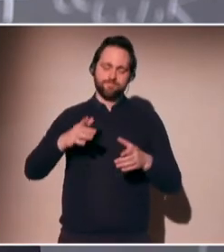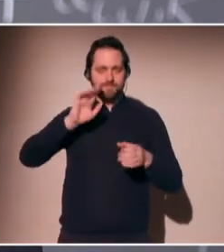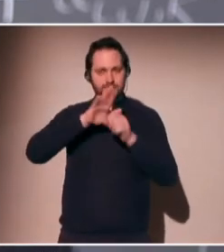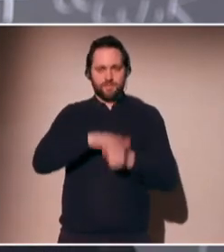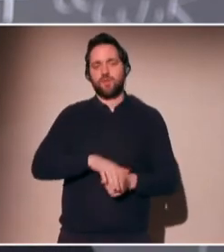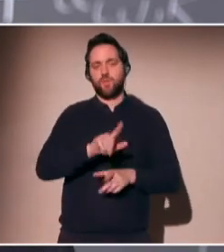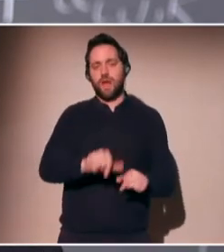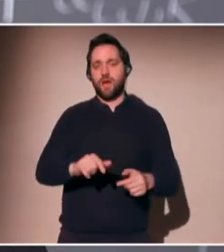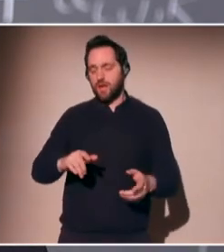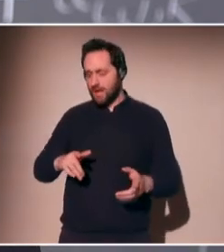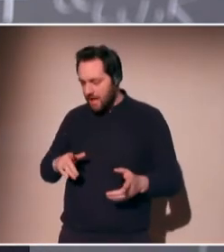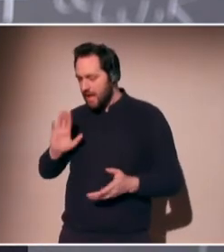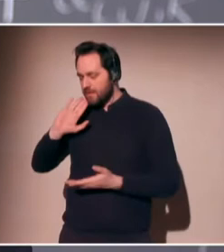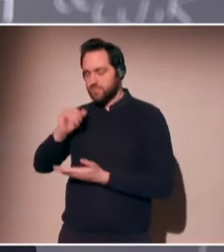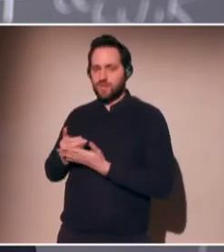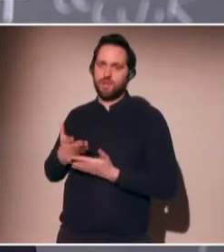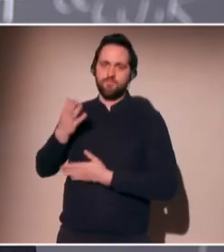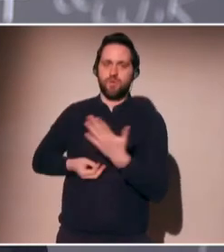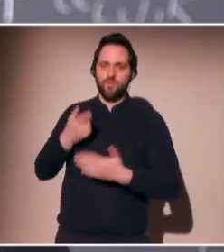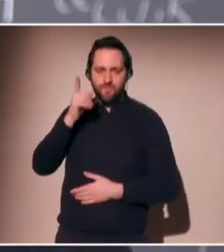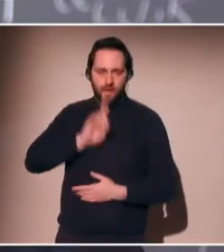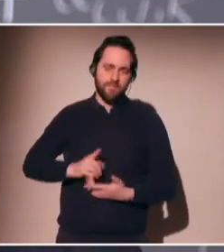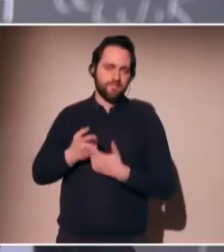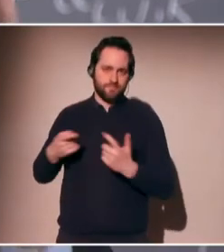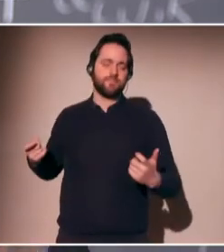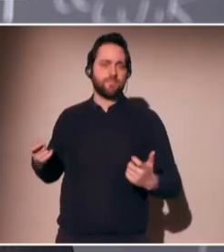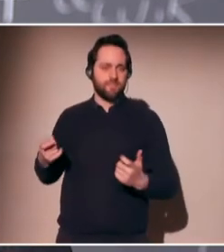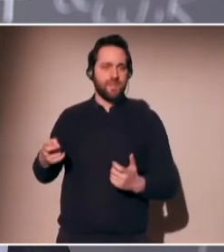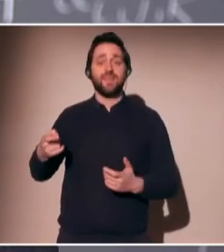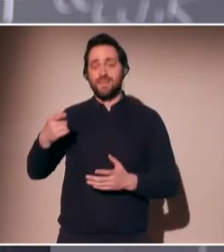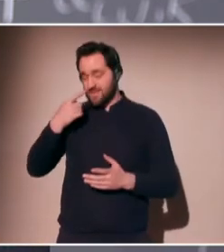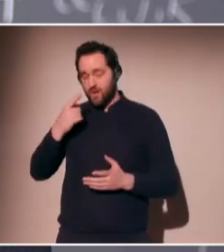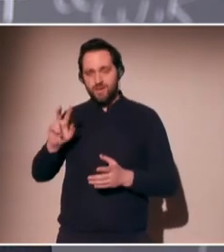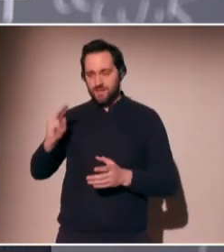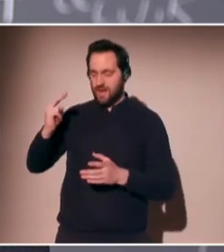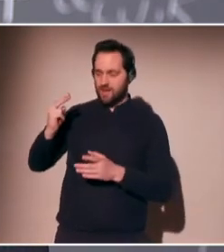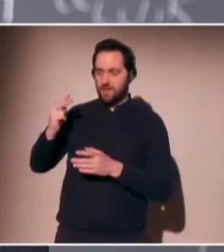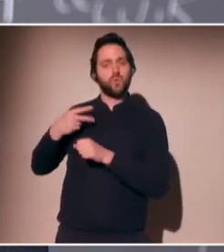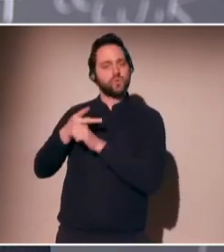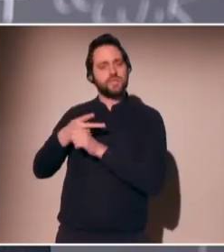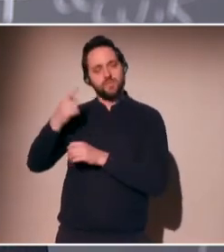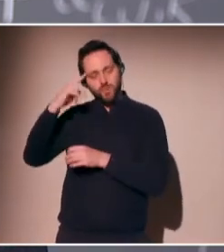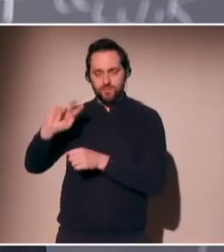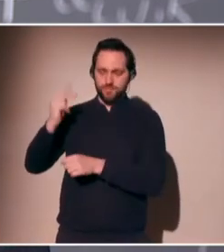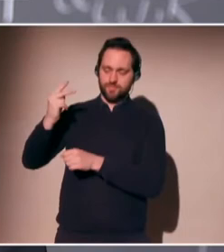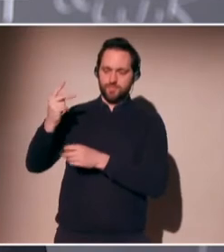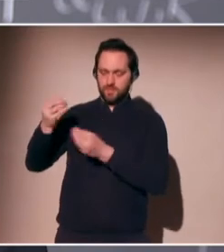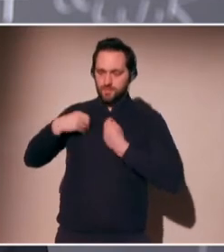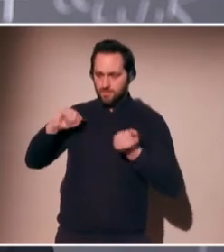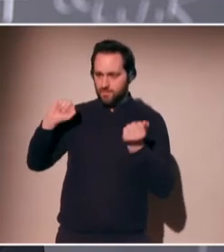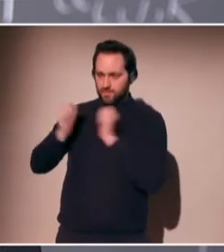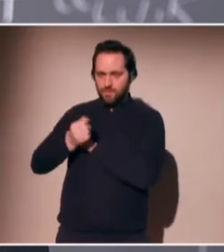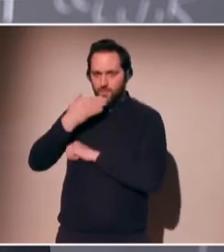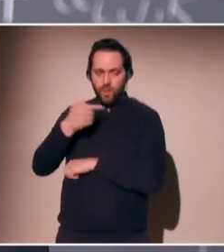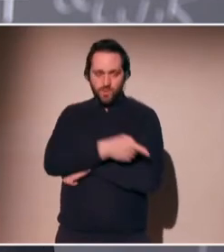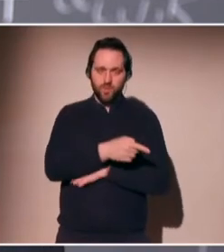Well, tools or methods can be used to correct that. So I think the same sort of tools that we use in human resources